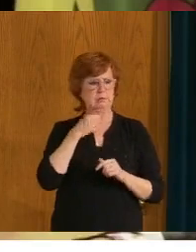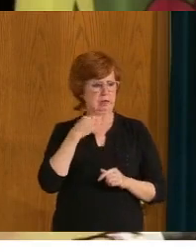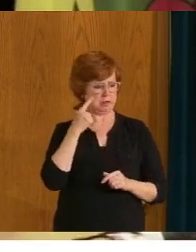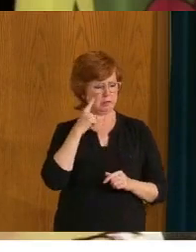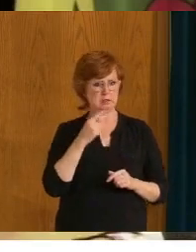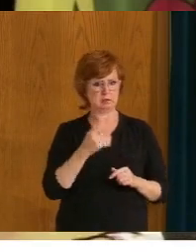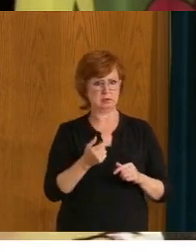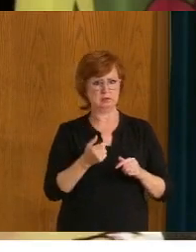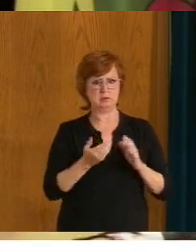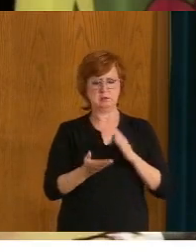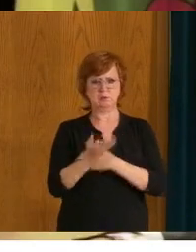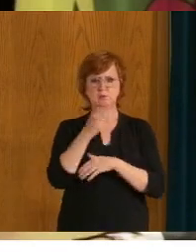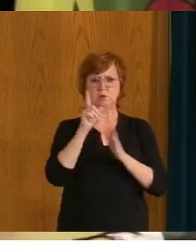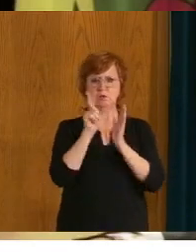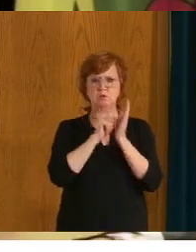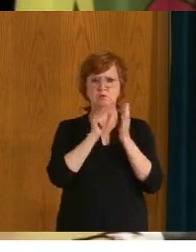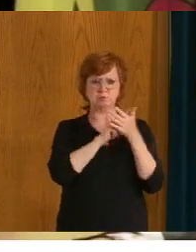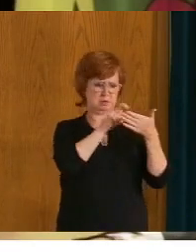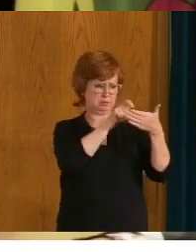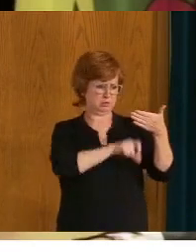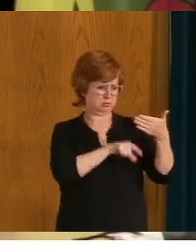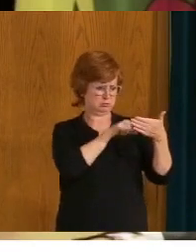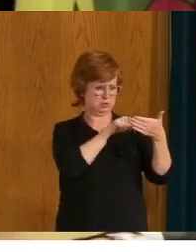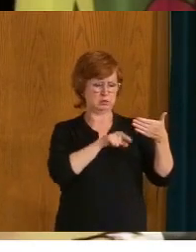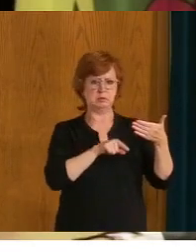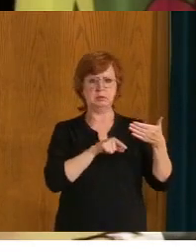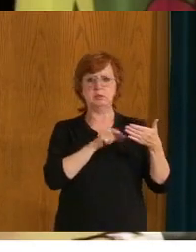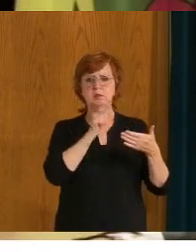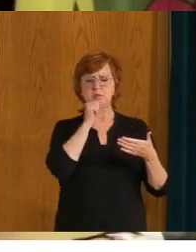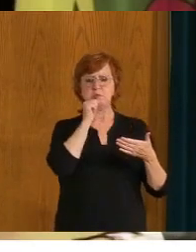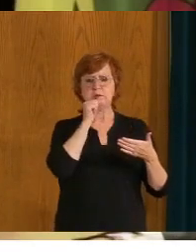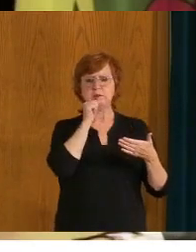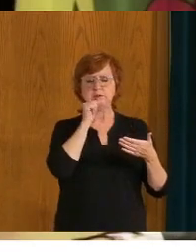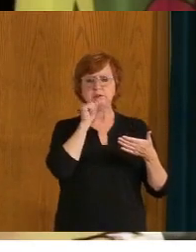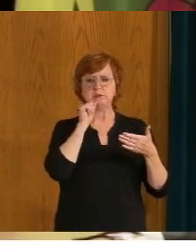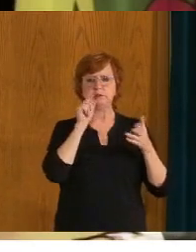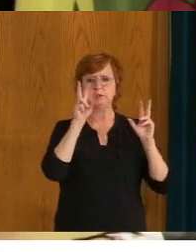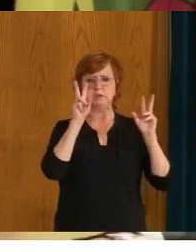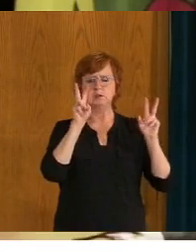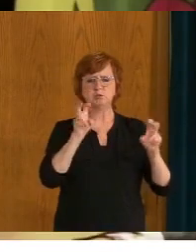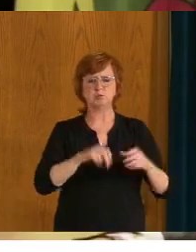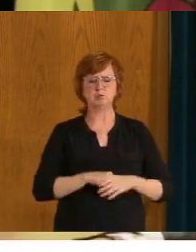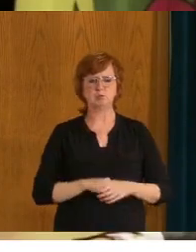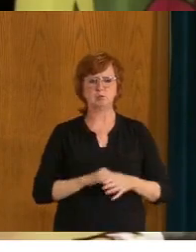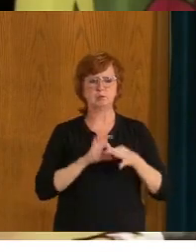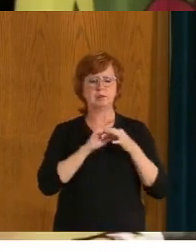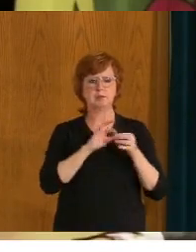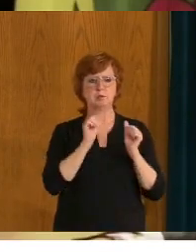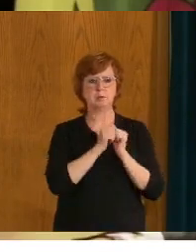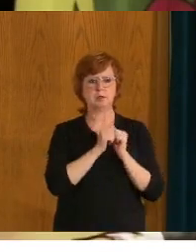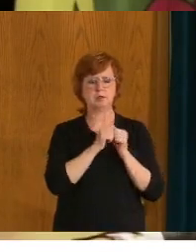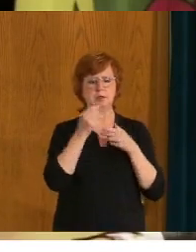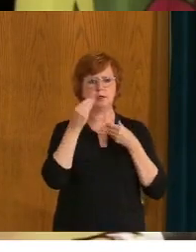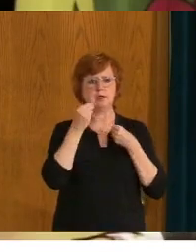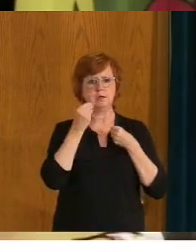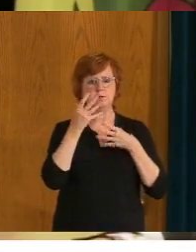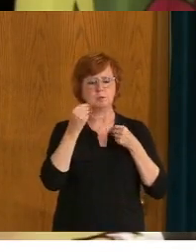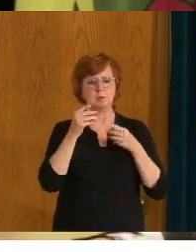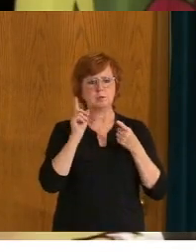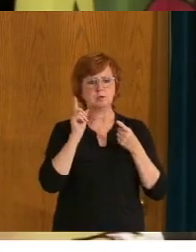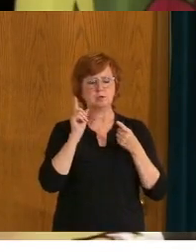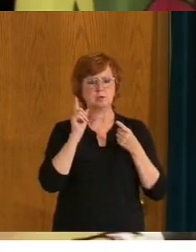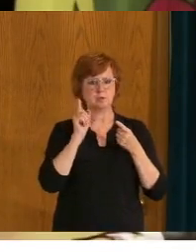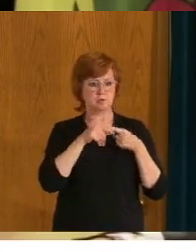from the privacy commissioner on on, you requirements around producing, you know, information on whether or not